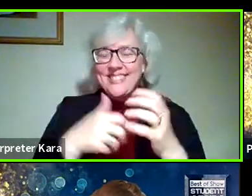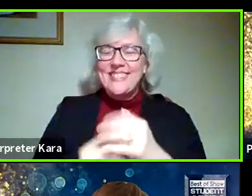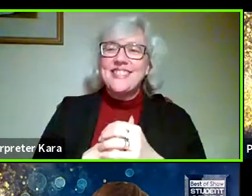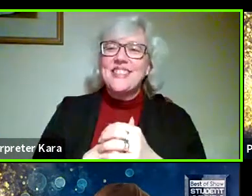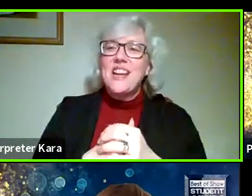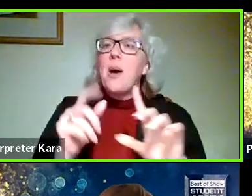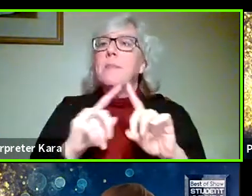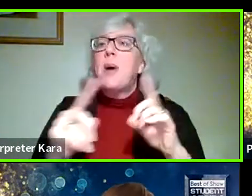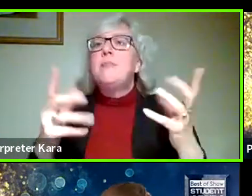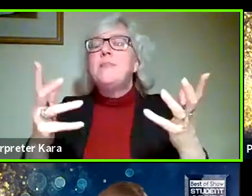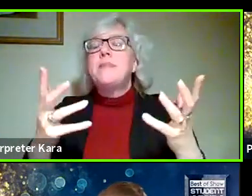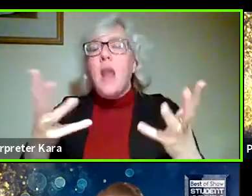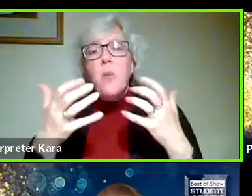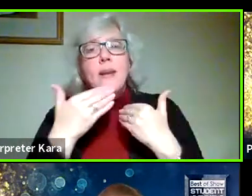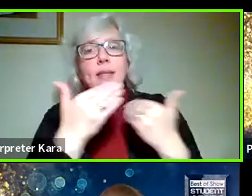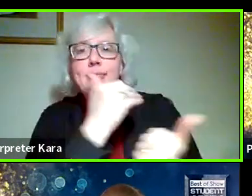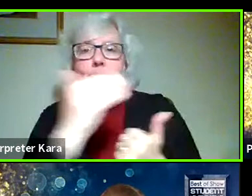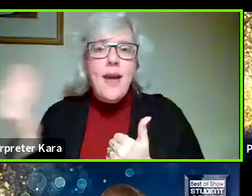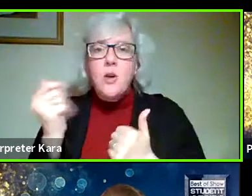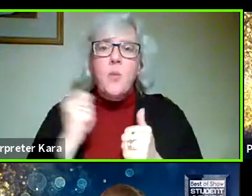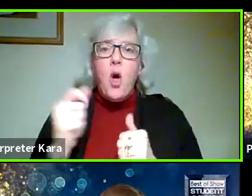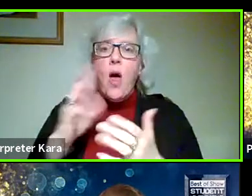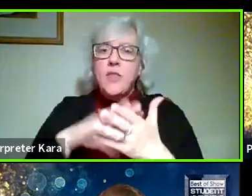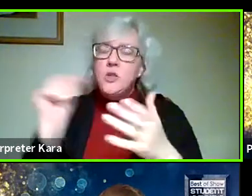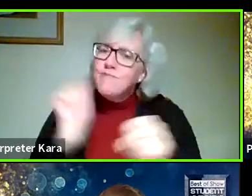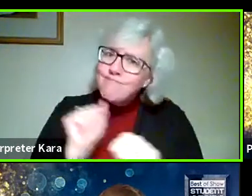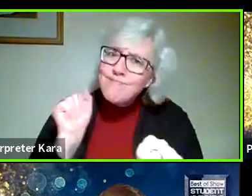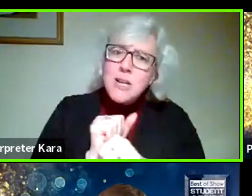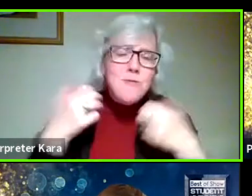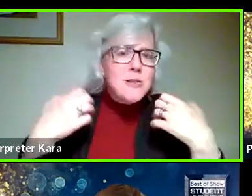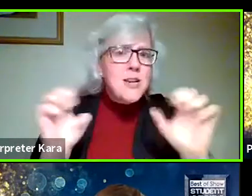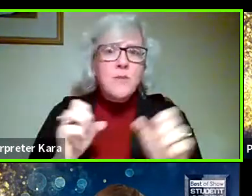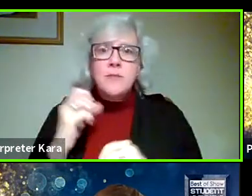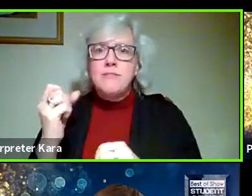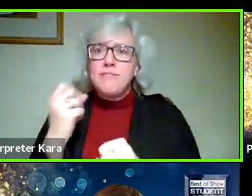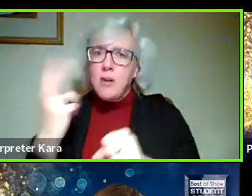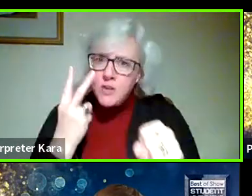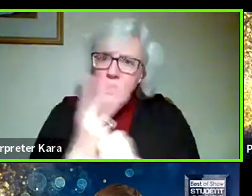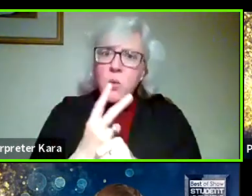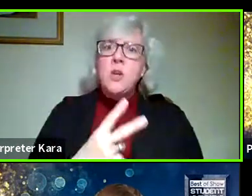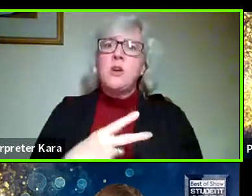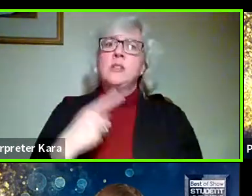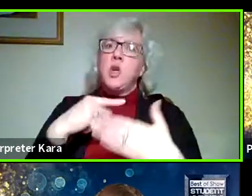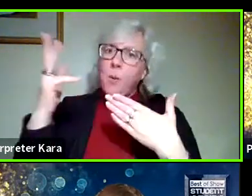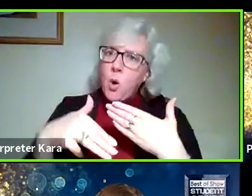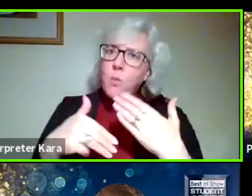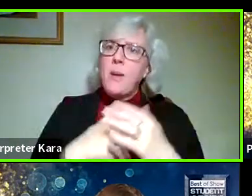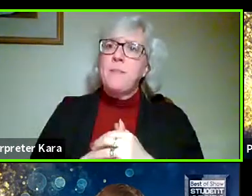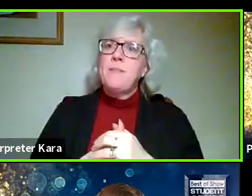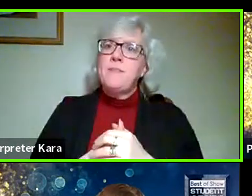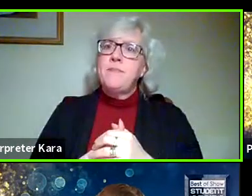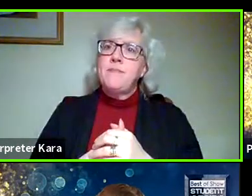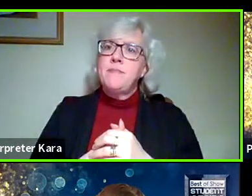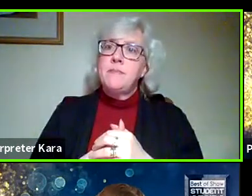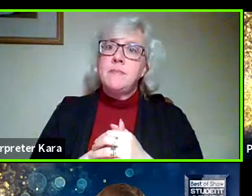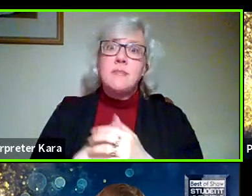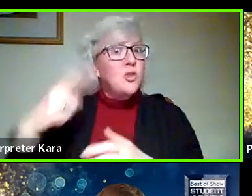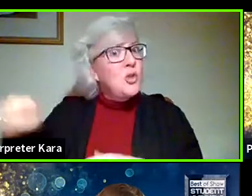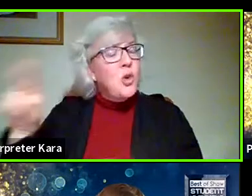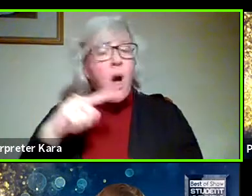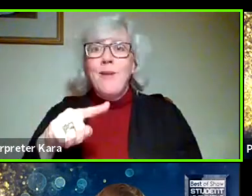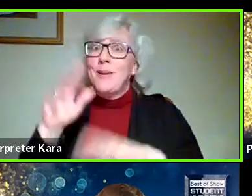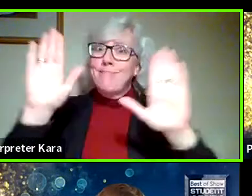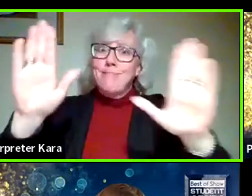But I'd like to thank all the students for their hard work and effort over the last two years in your program. Y'all have put on a great